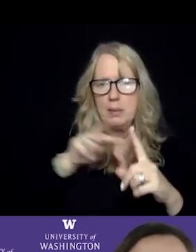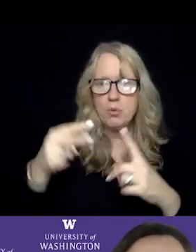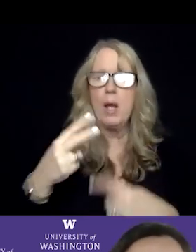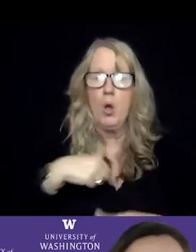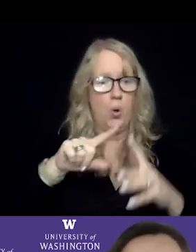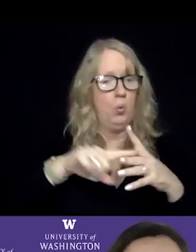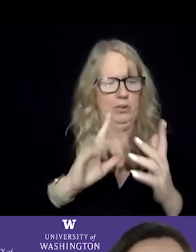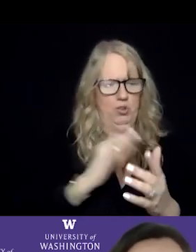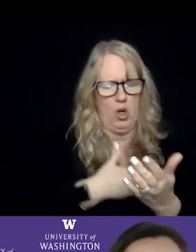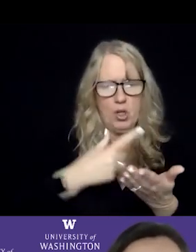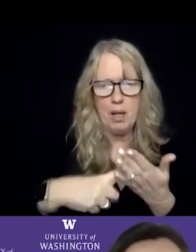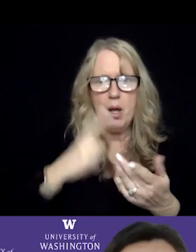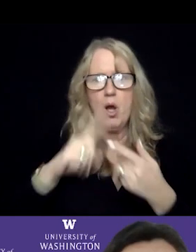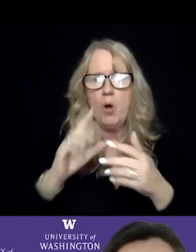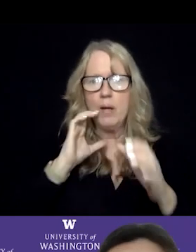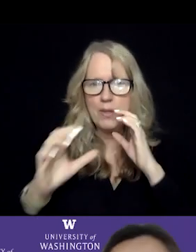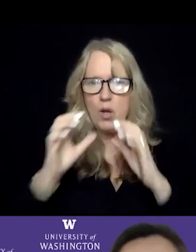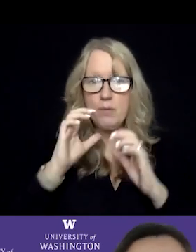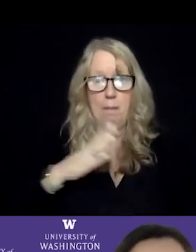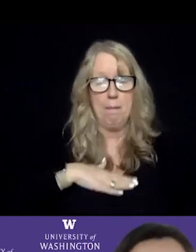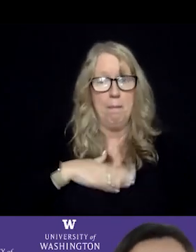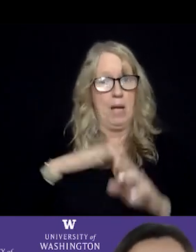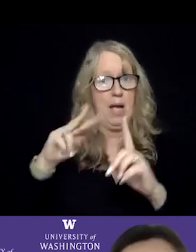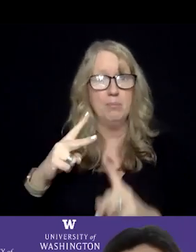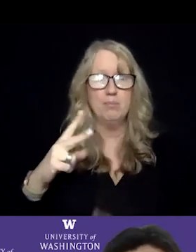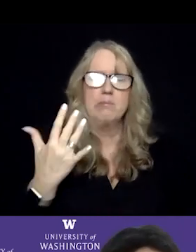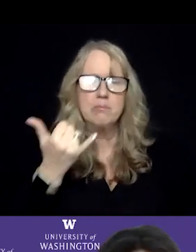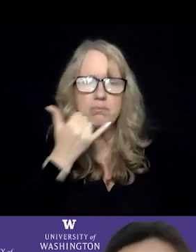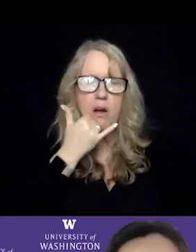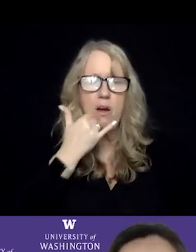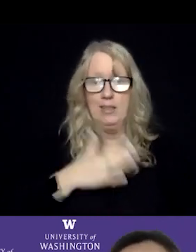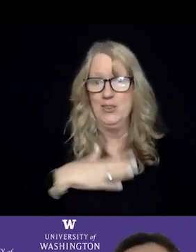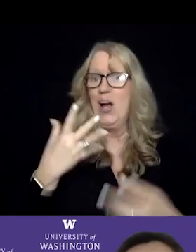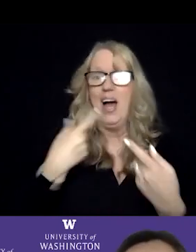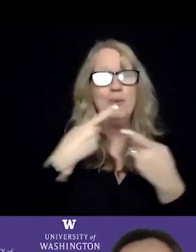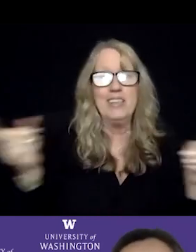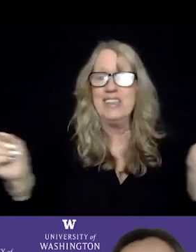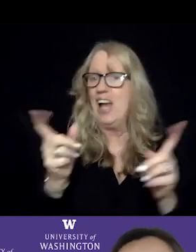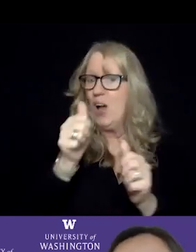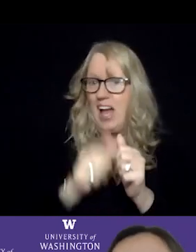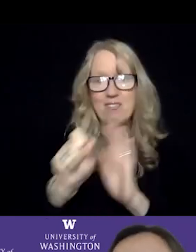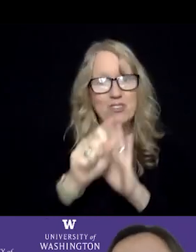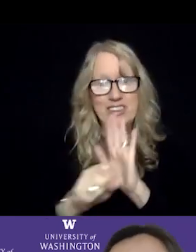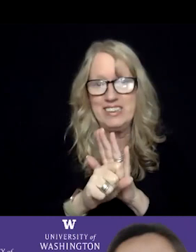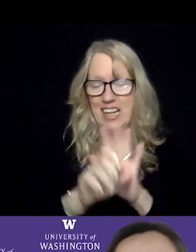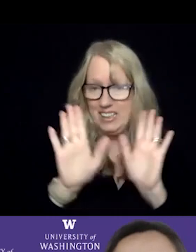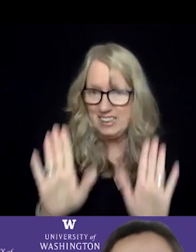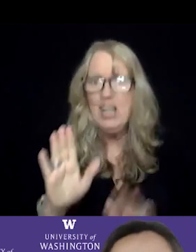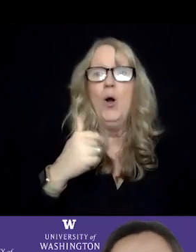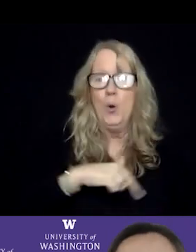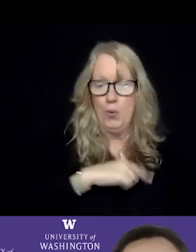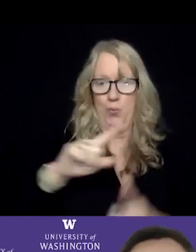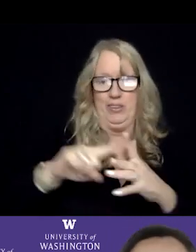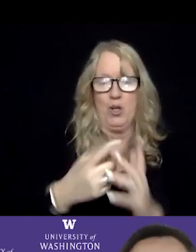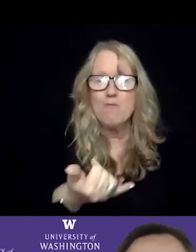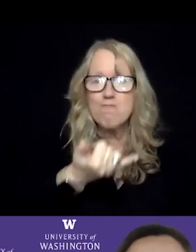started our debate around, our conversation around this, in my view, completely wrong. And I just want to tell every state that's maybe embarking on this, we started it